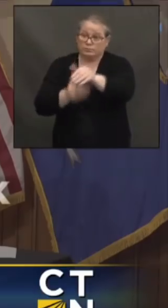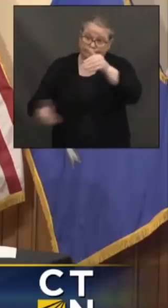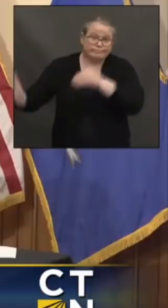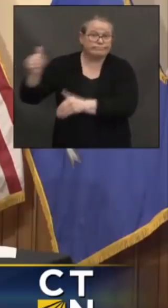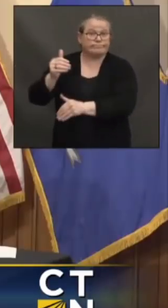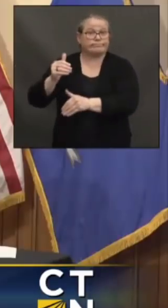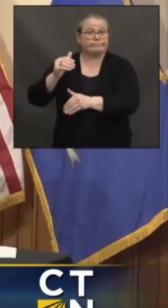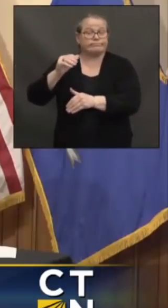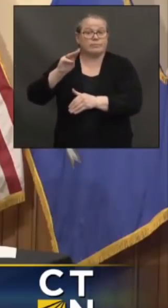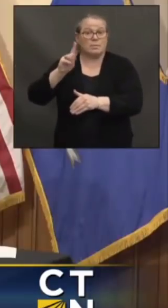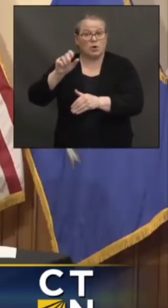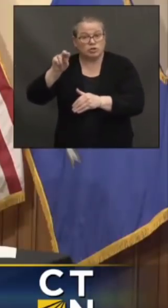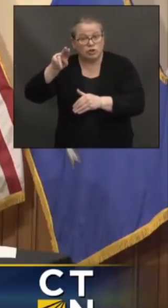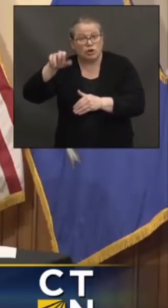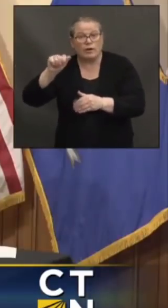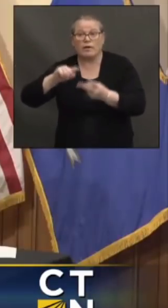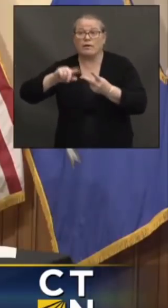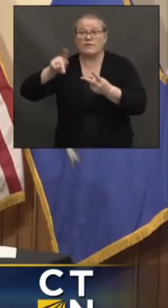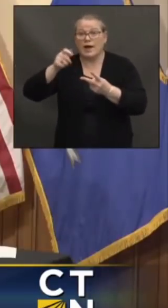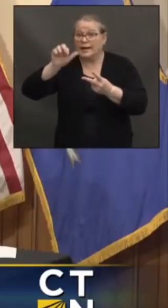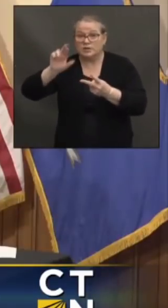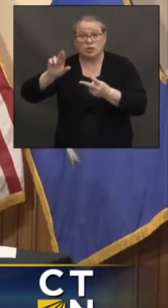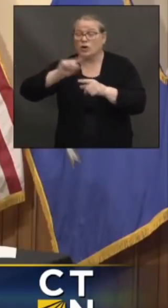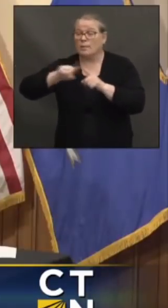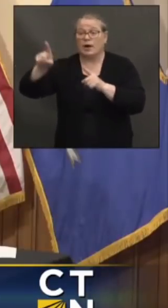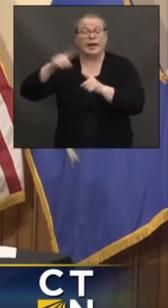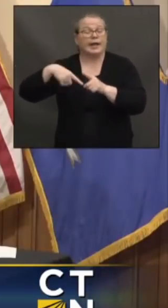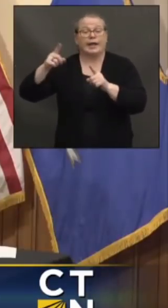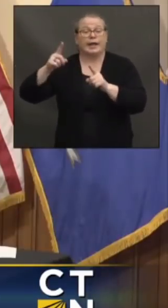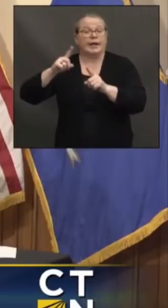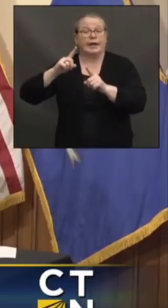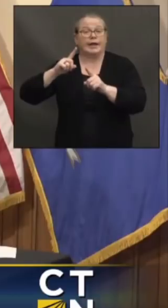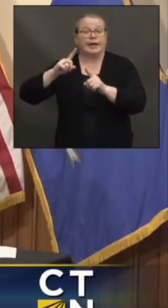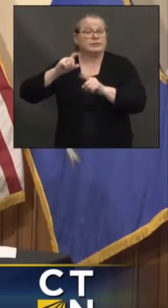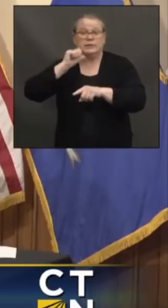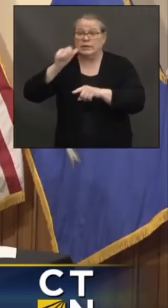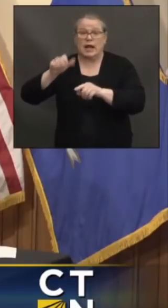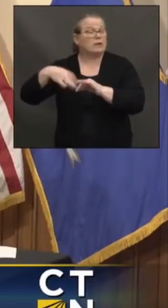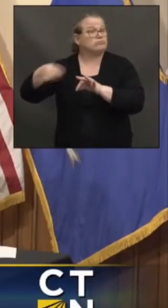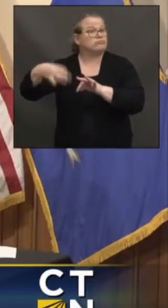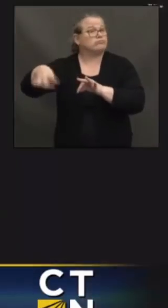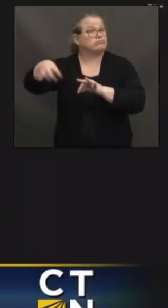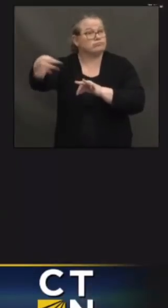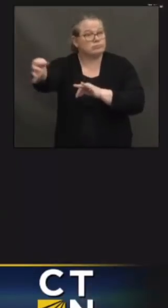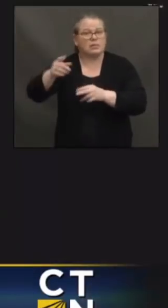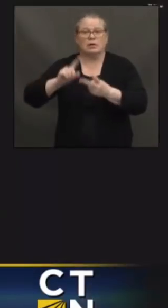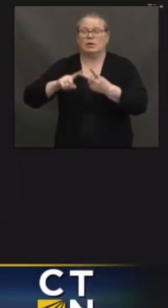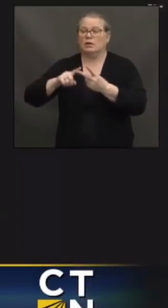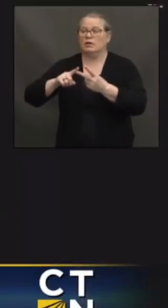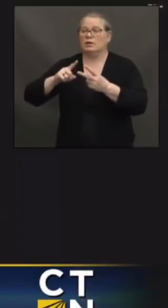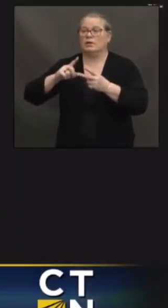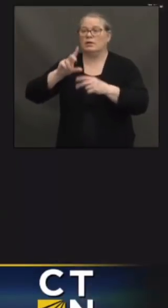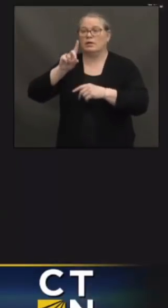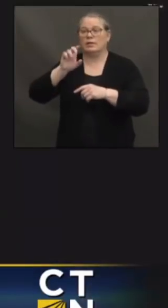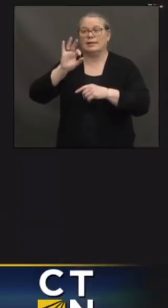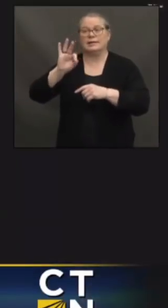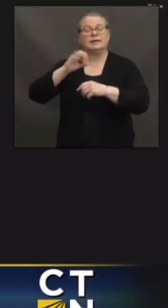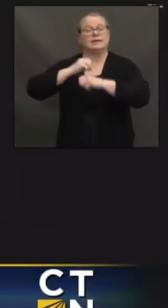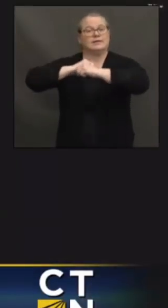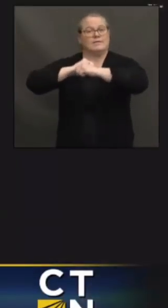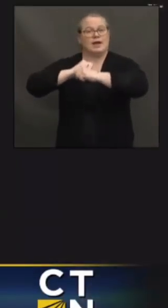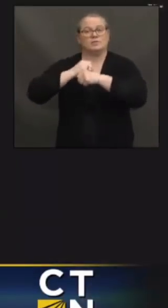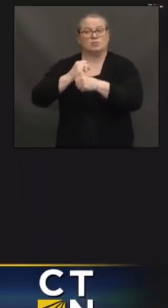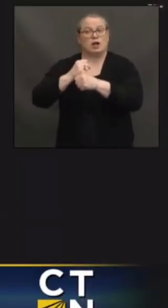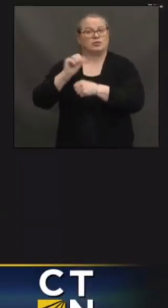He forsook that possibility. He did not use the Defense Production Act to put us in a position where we could